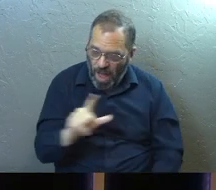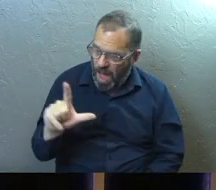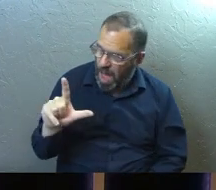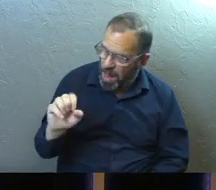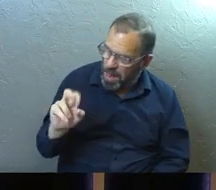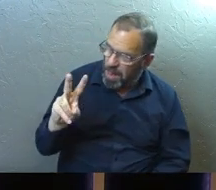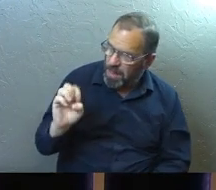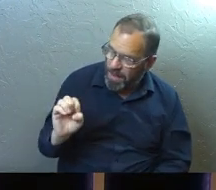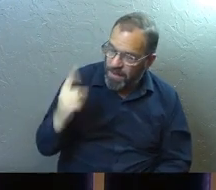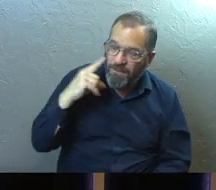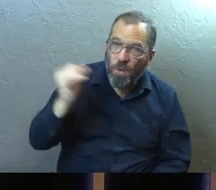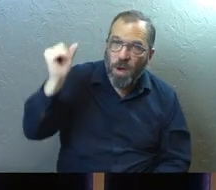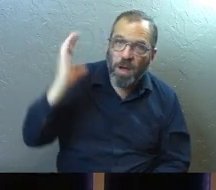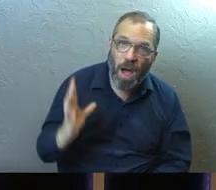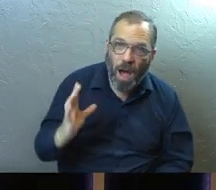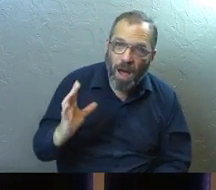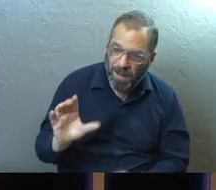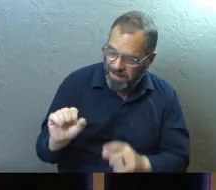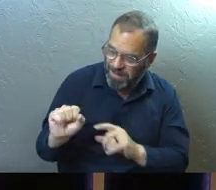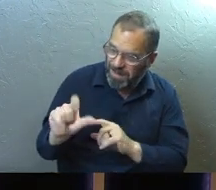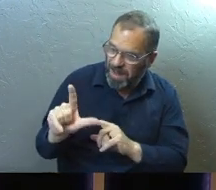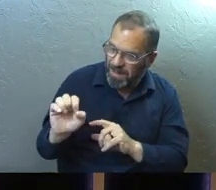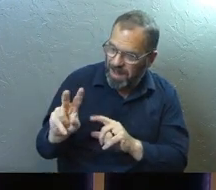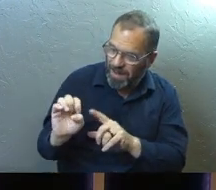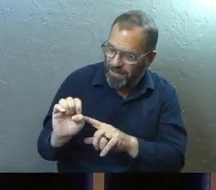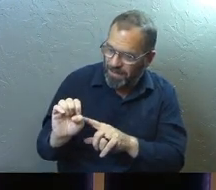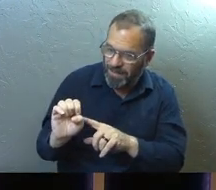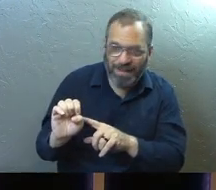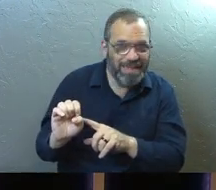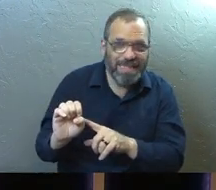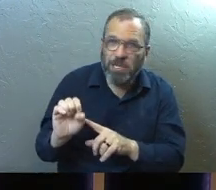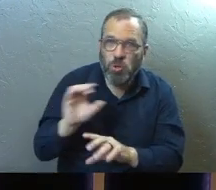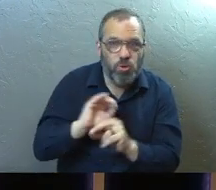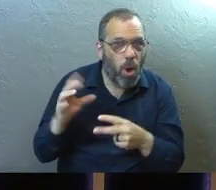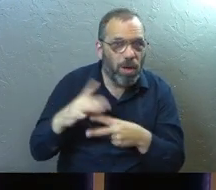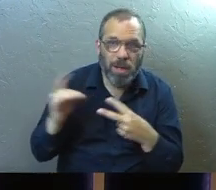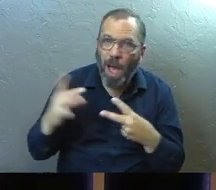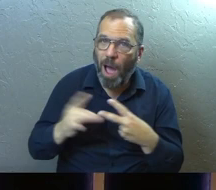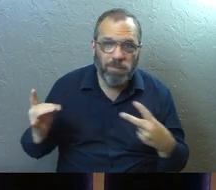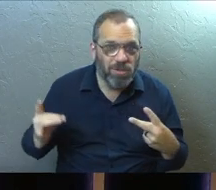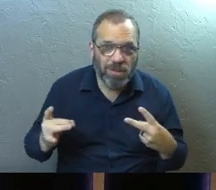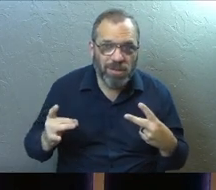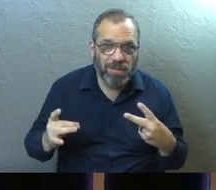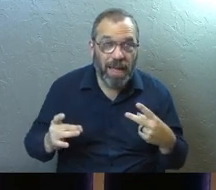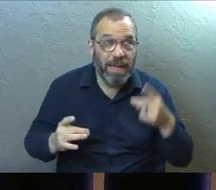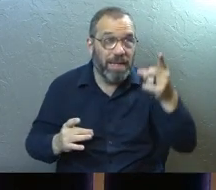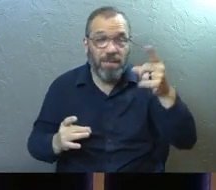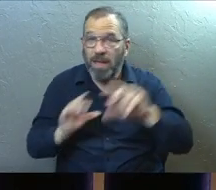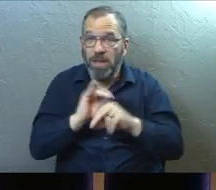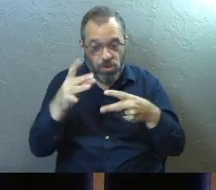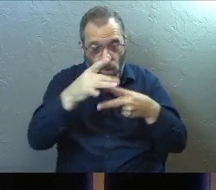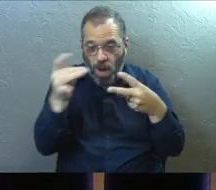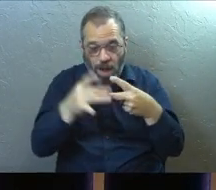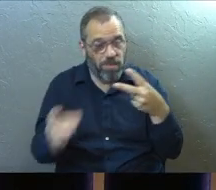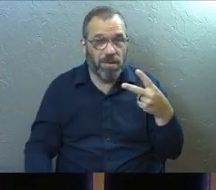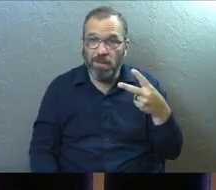for God, it's not optional. Not in his mind, it's not.